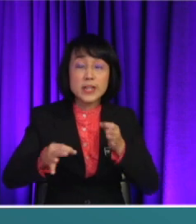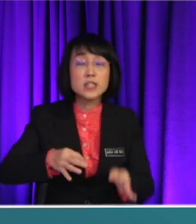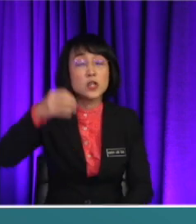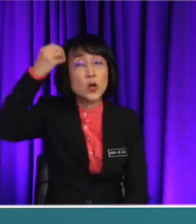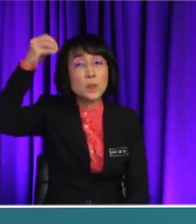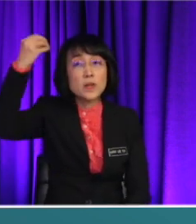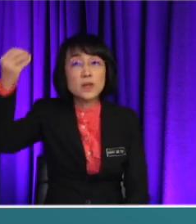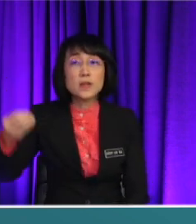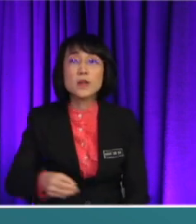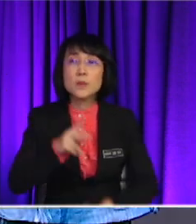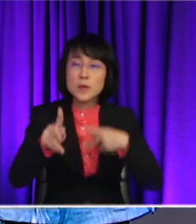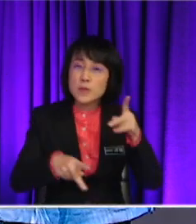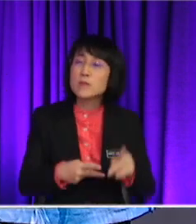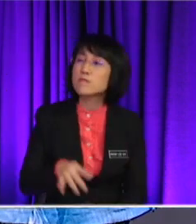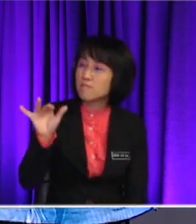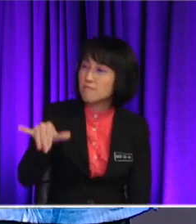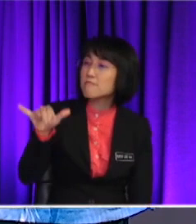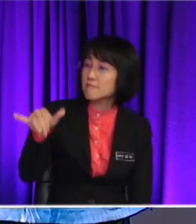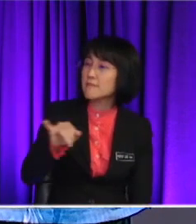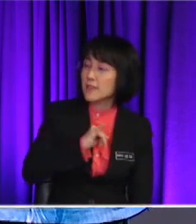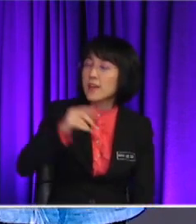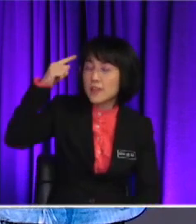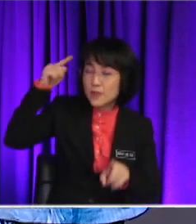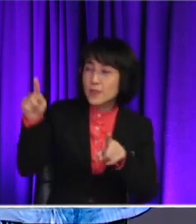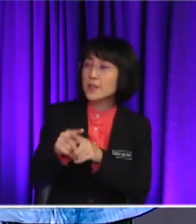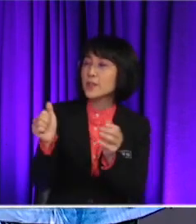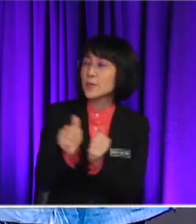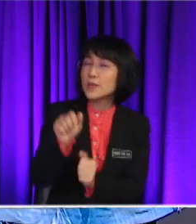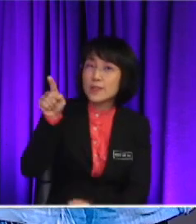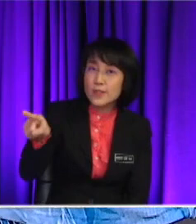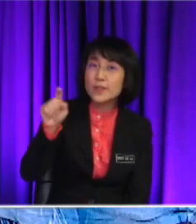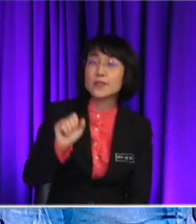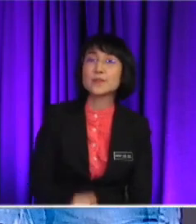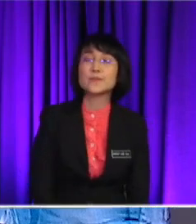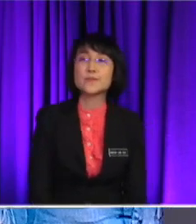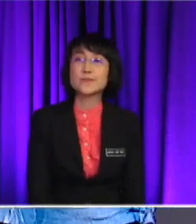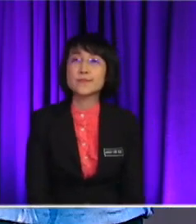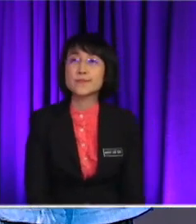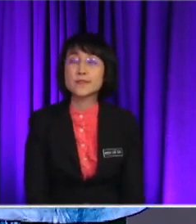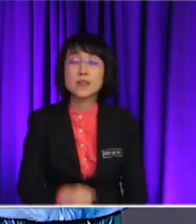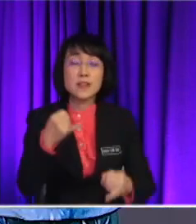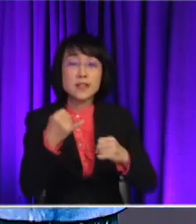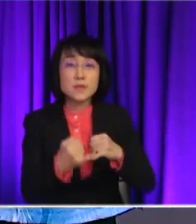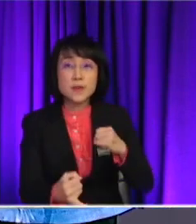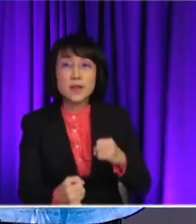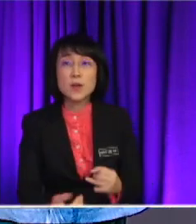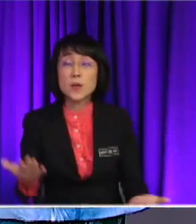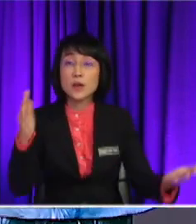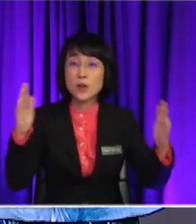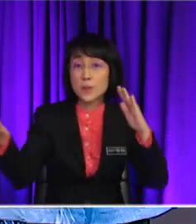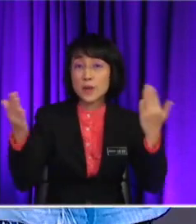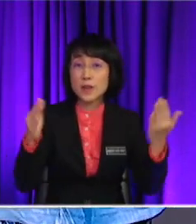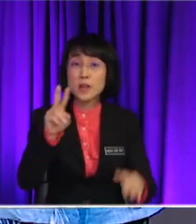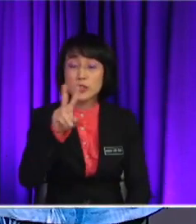So, and then for the last part, when comparing two